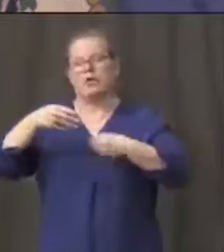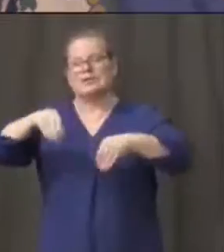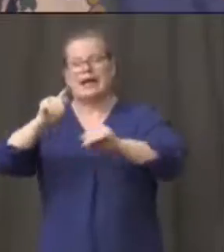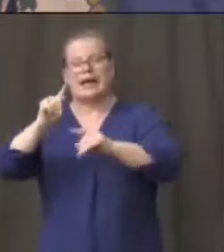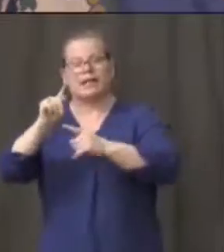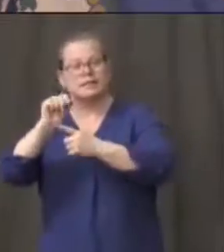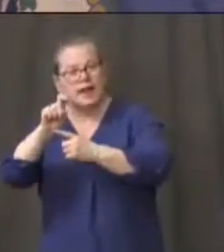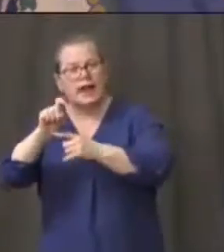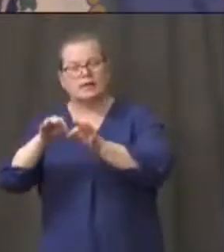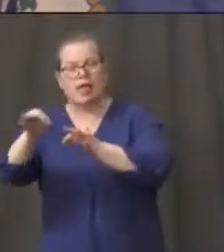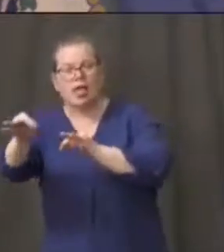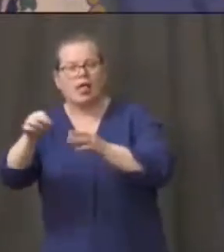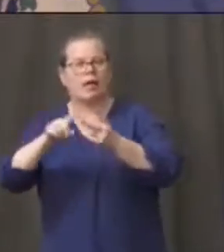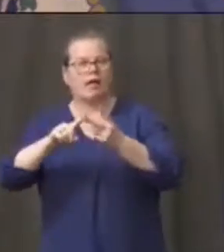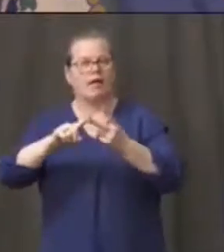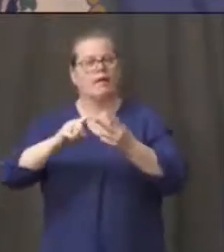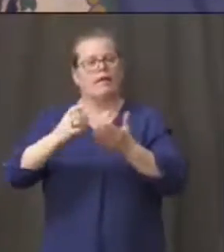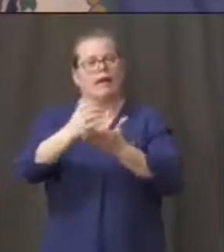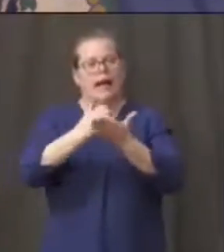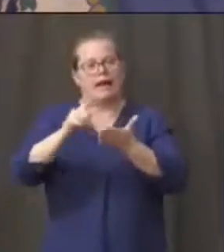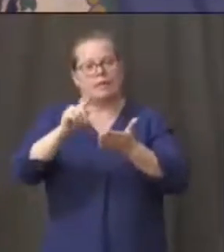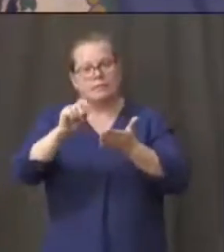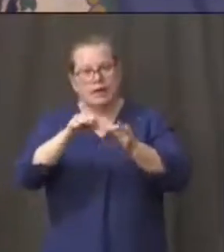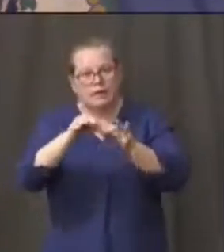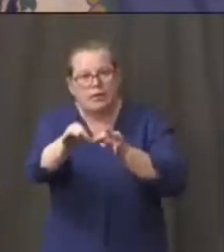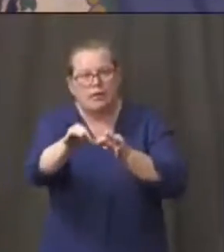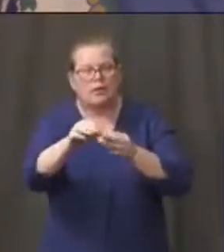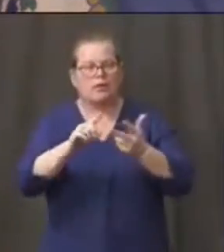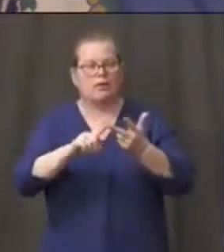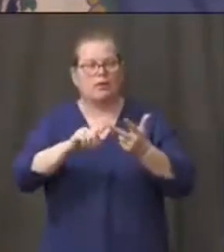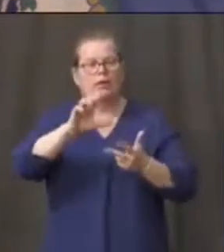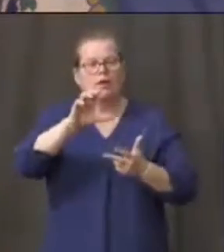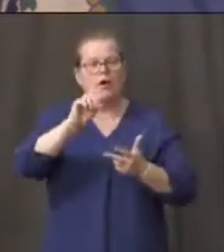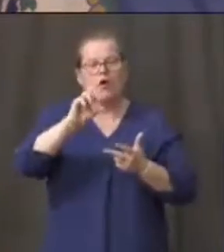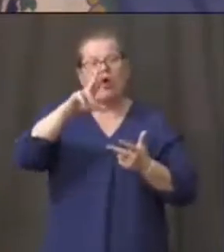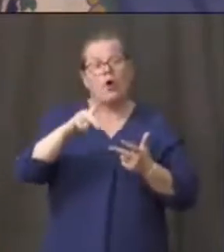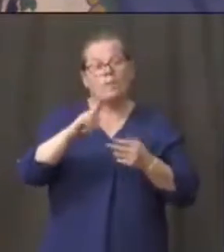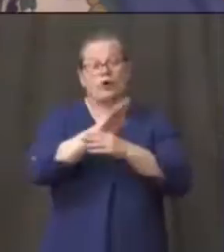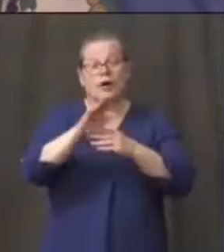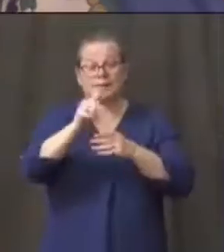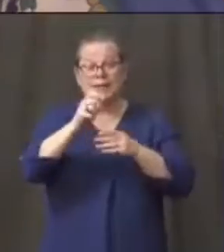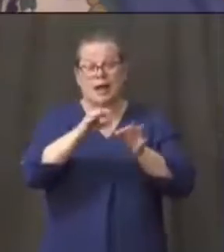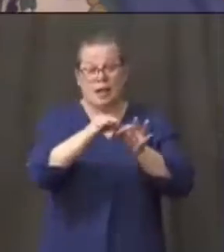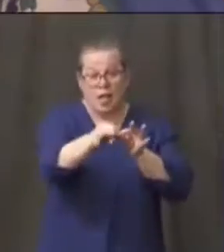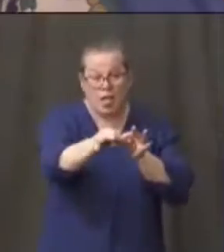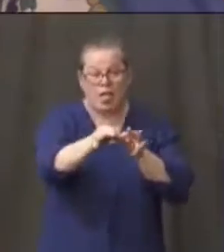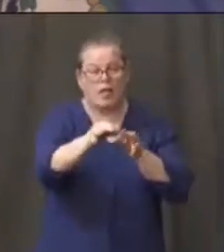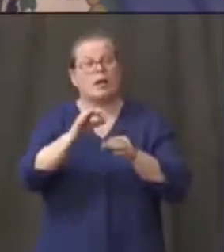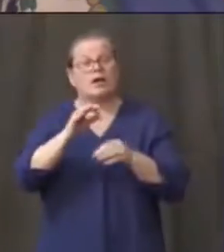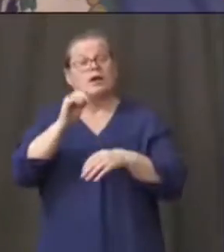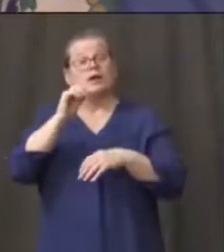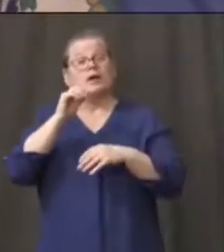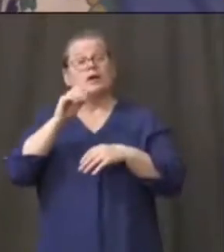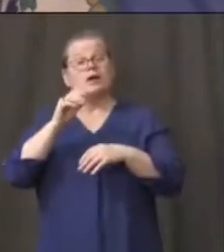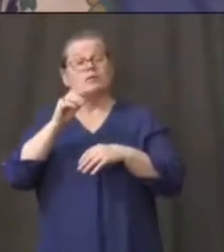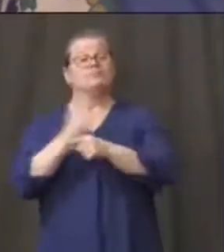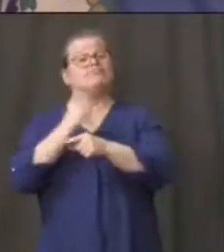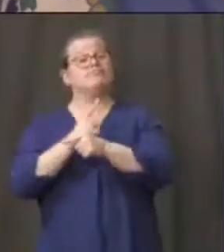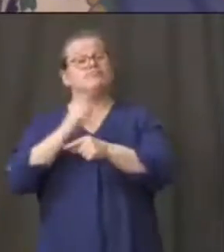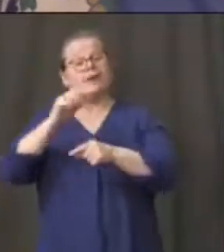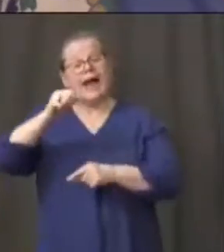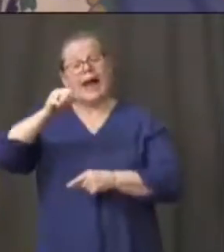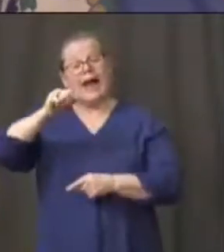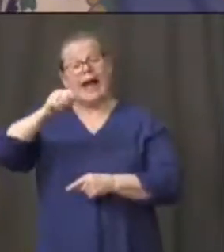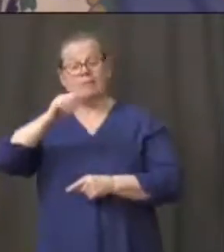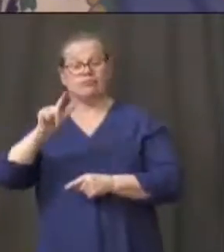tax and corporate income tax. Normally, tomorrow would be tax day, but now that's deferred a few months, and I hope that makes a difference.